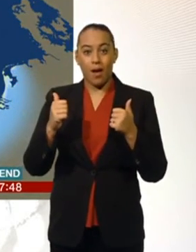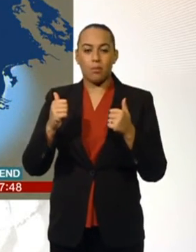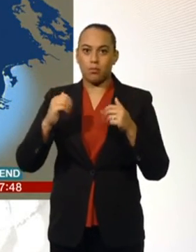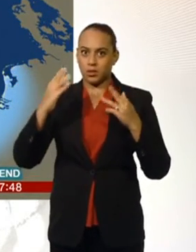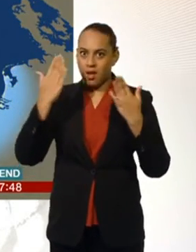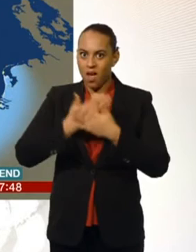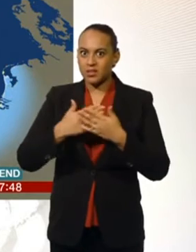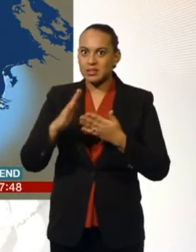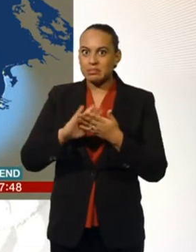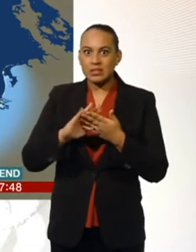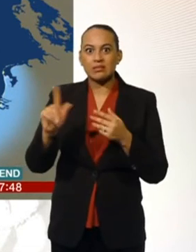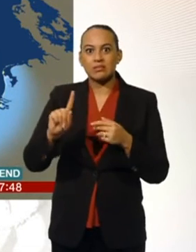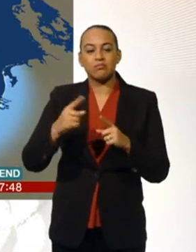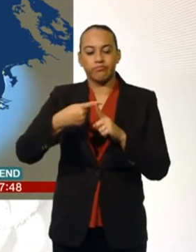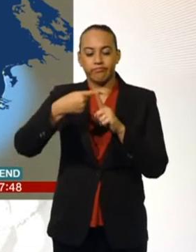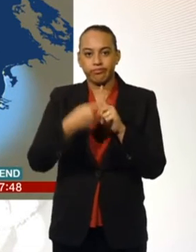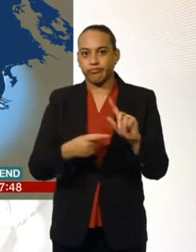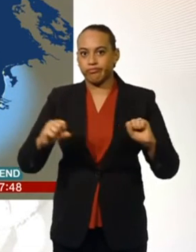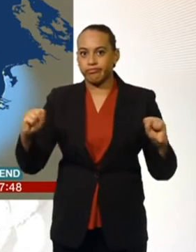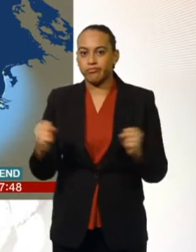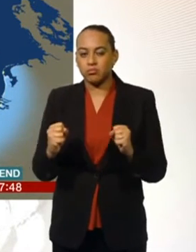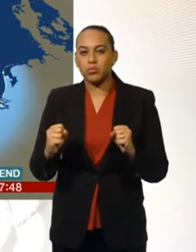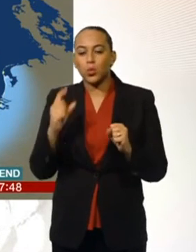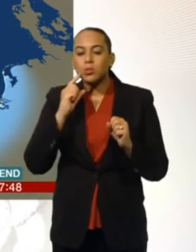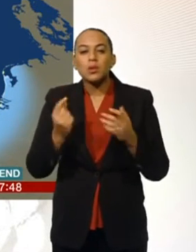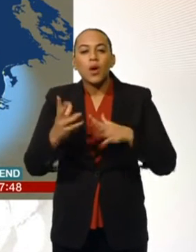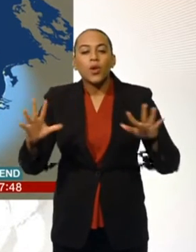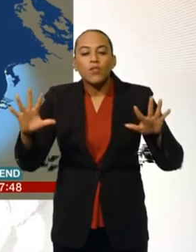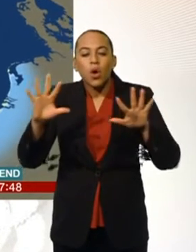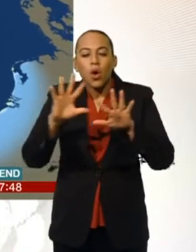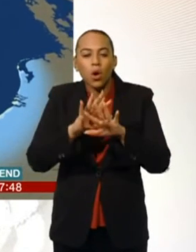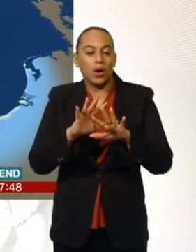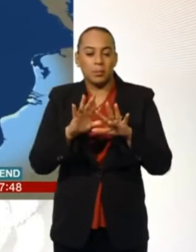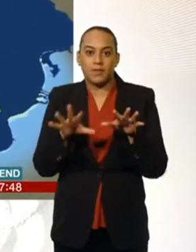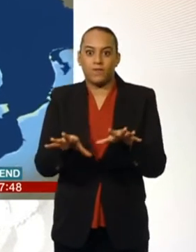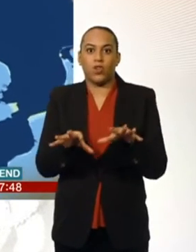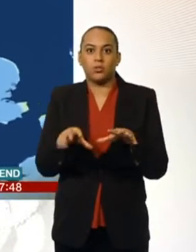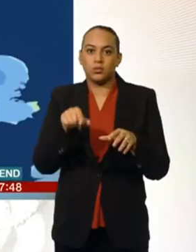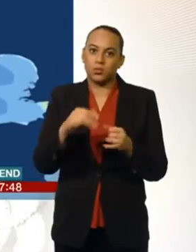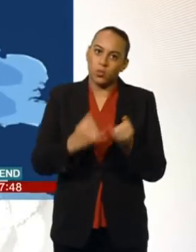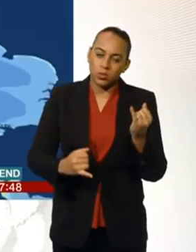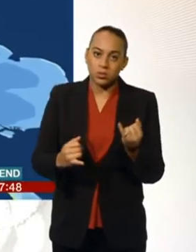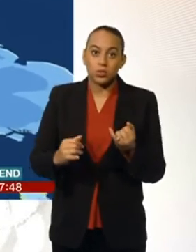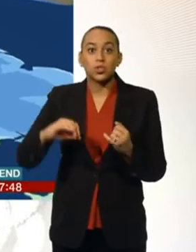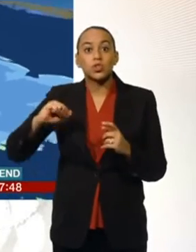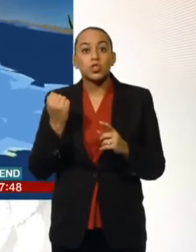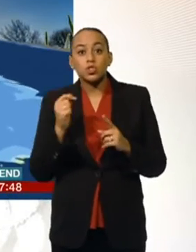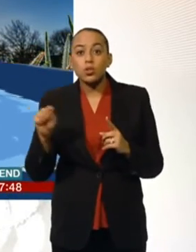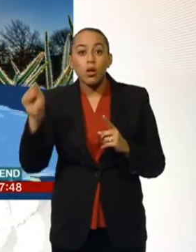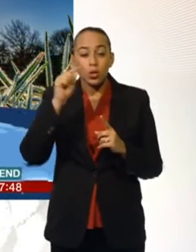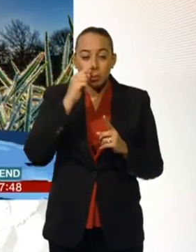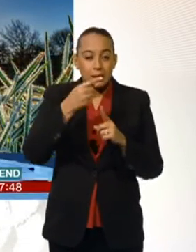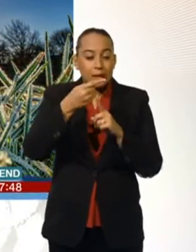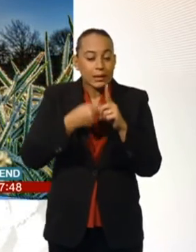we could see a few fog patches form. But severe overnight frost really will be the story. Temperatures in parts of Scotland could drop below minus